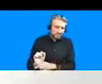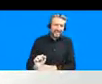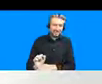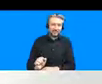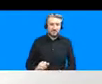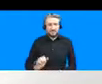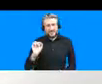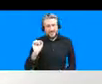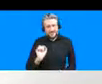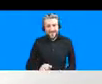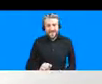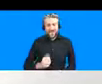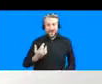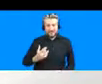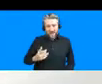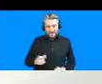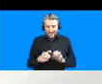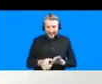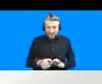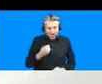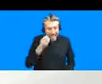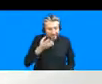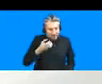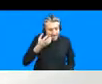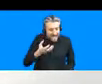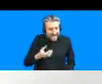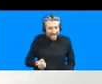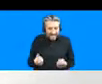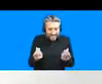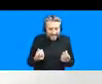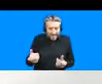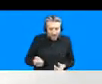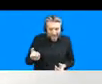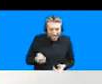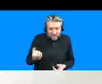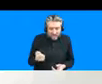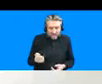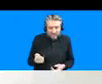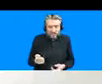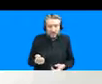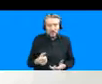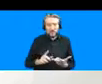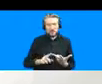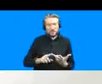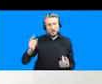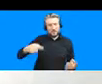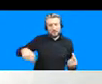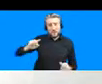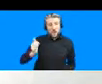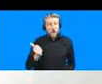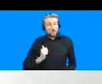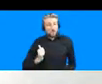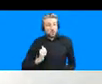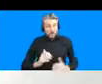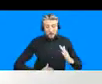survive um and of course the responsive responses have also assumed that the built environment is somehow static